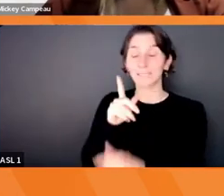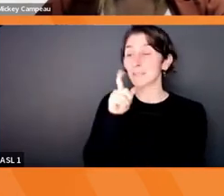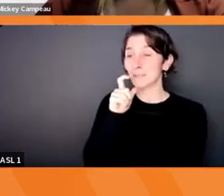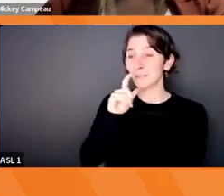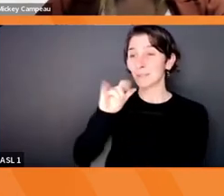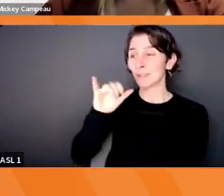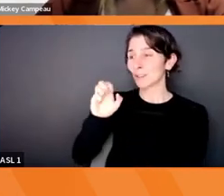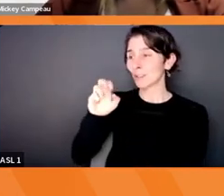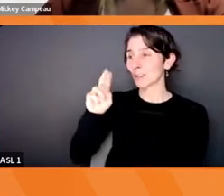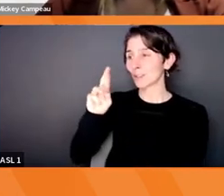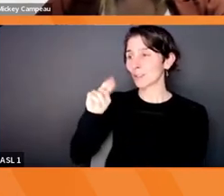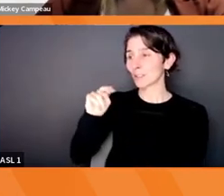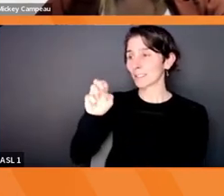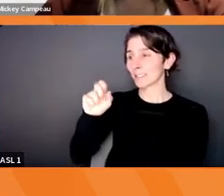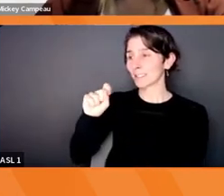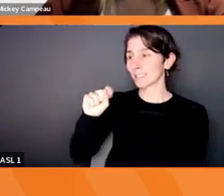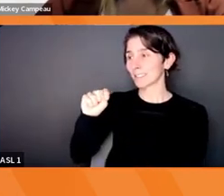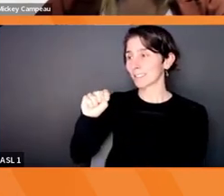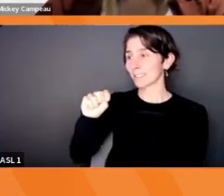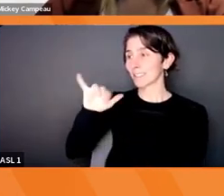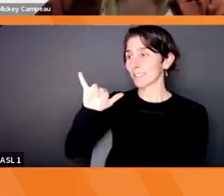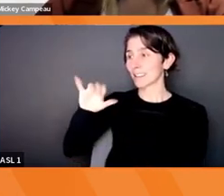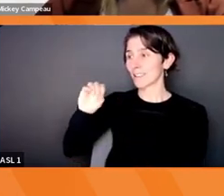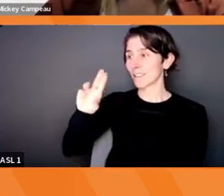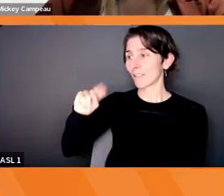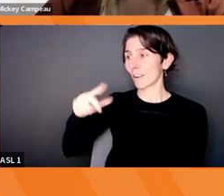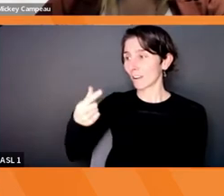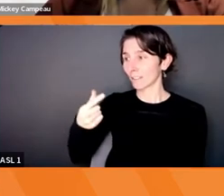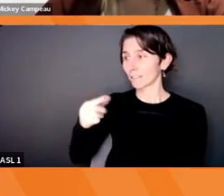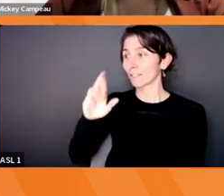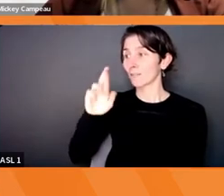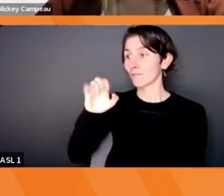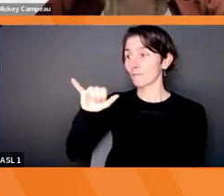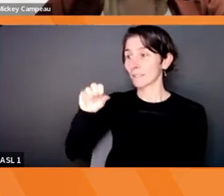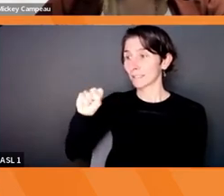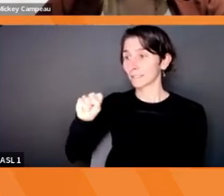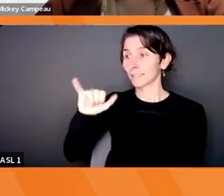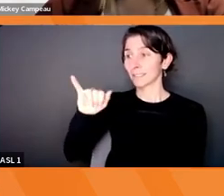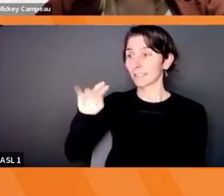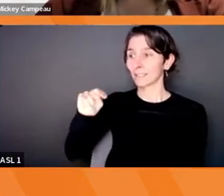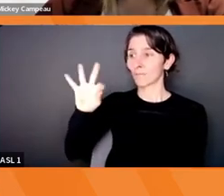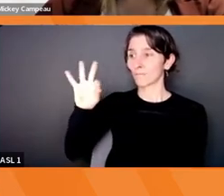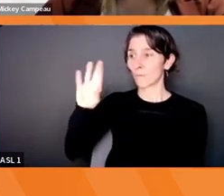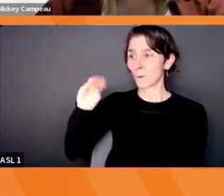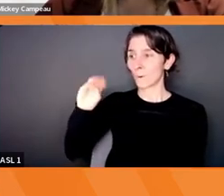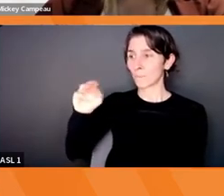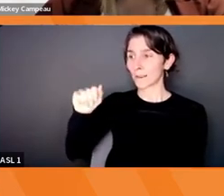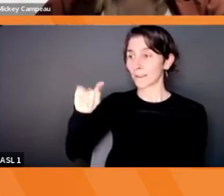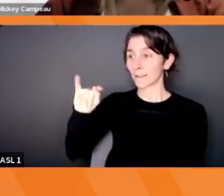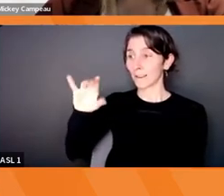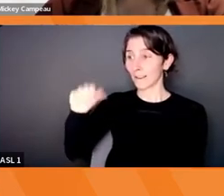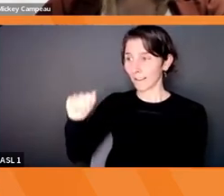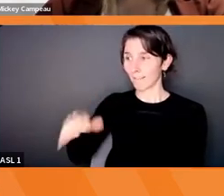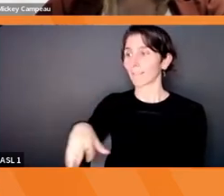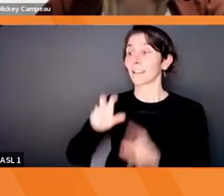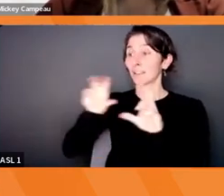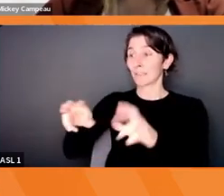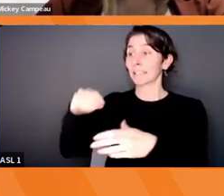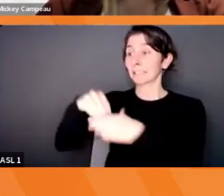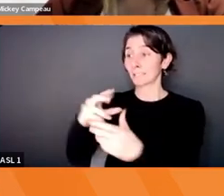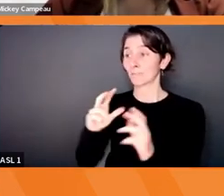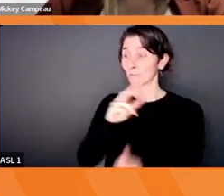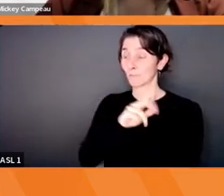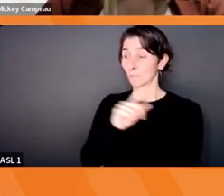Ries Informatica, Invest in Guelph, and BDO. We're very grateful for their support in everything we do.